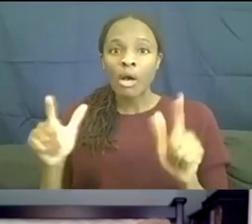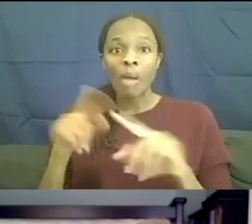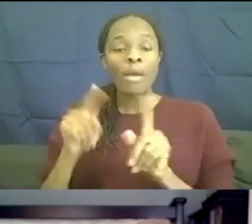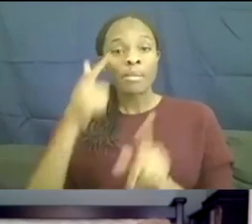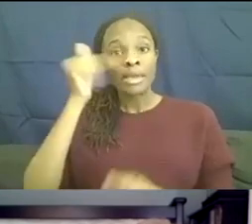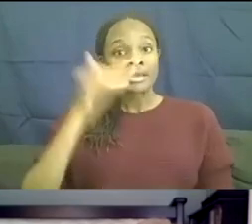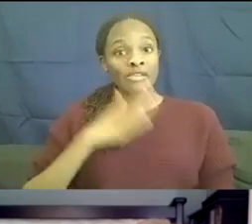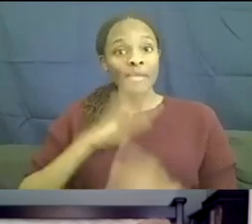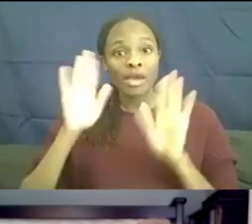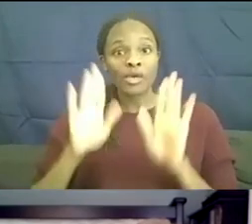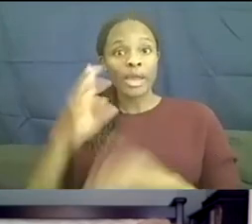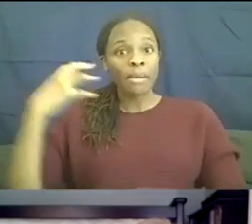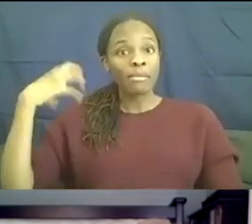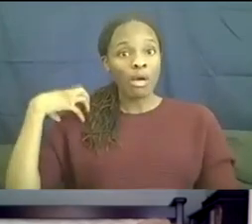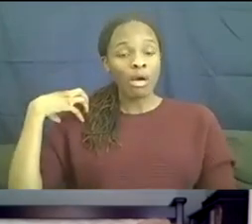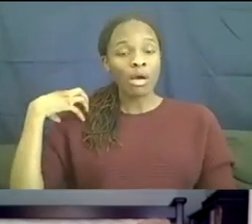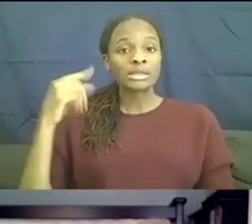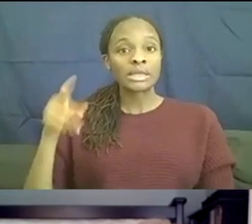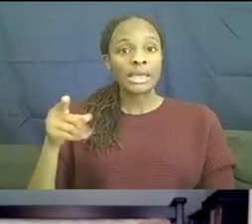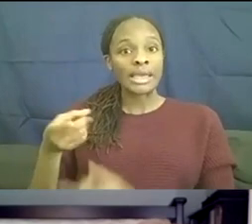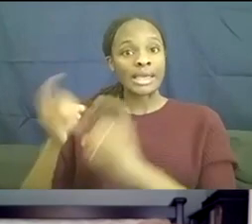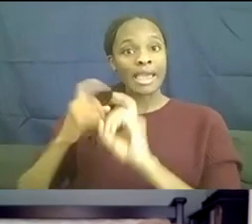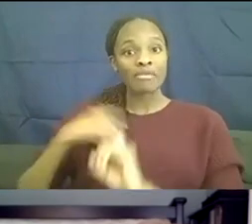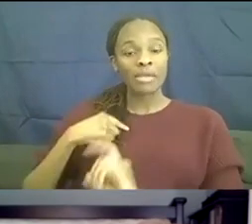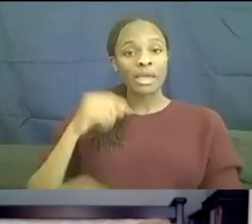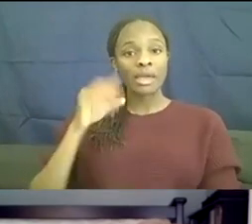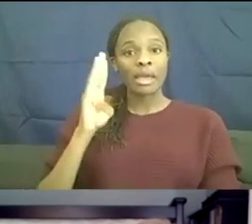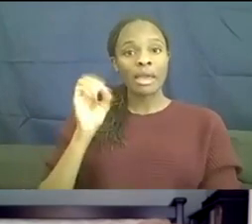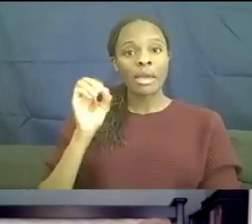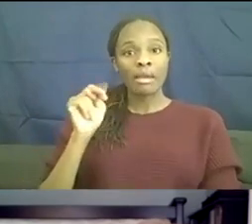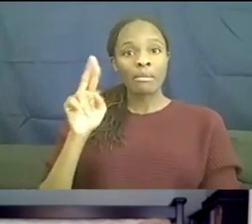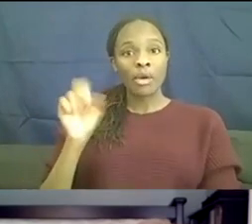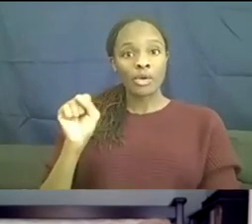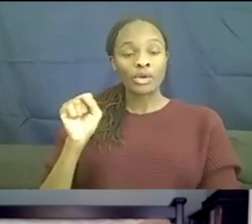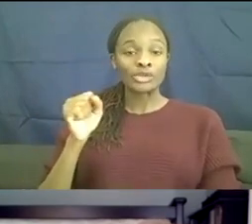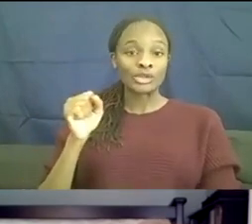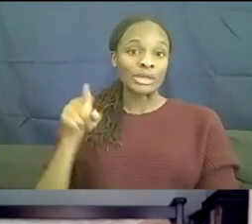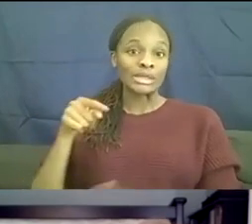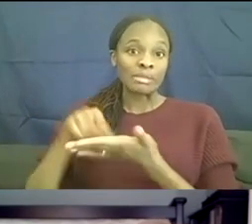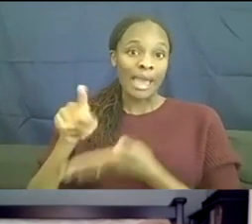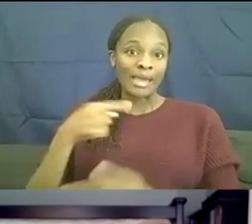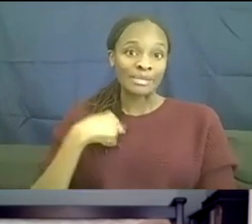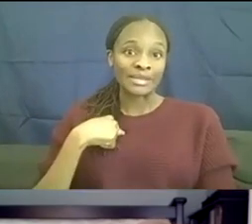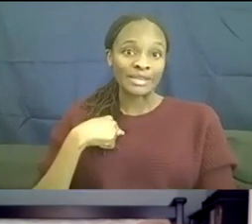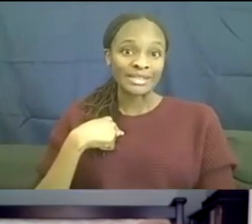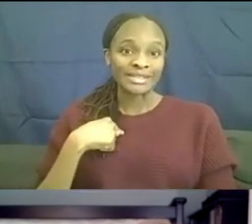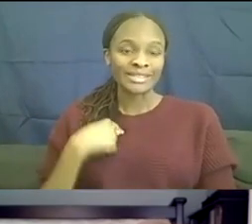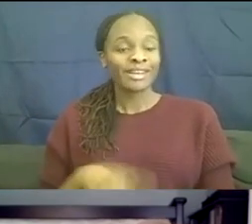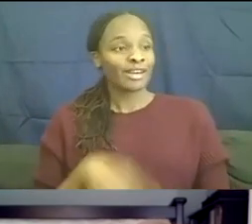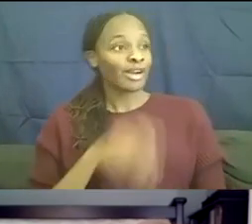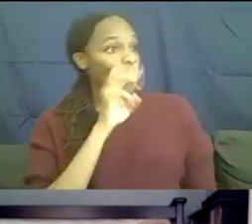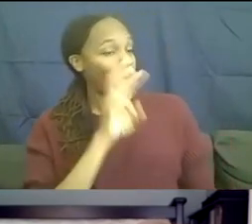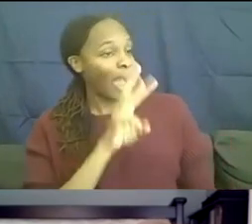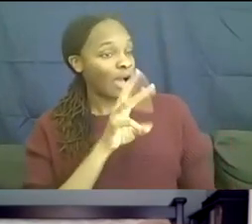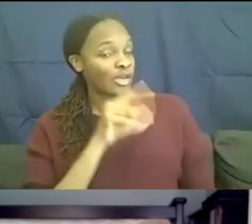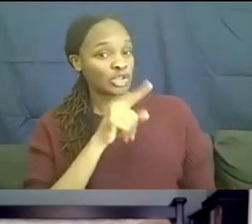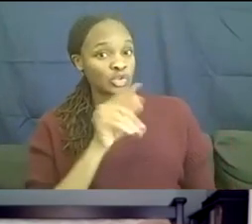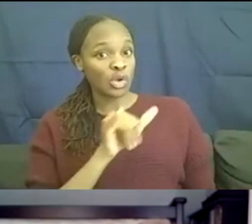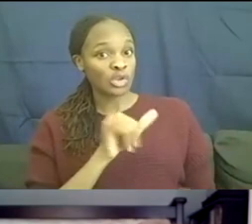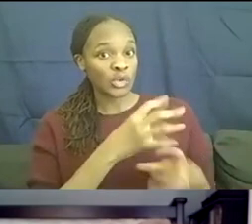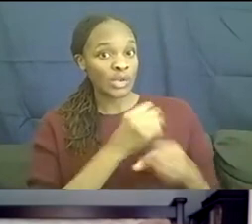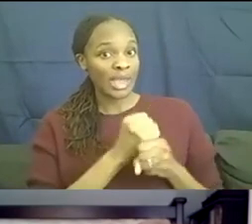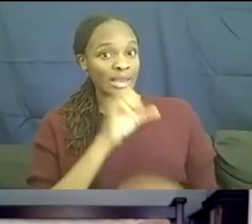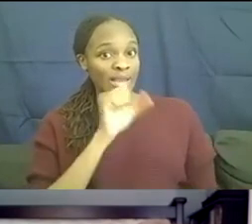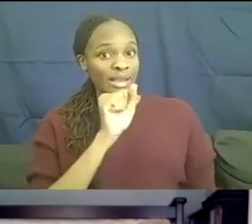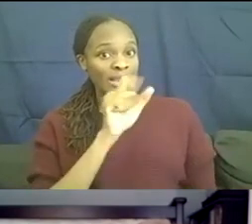um, he gave me, um, a bonus. So I get paid for this. Oh, wow. And did you also get a, uh, stimulus